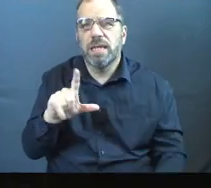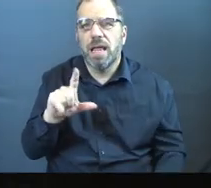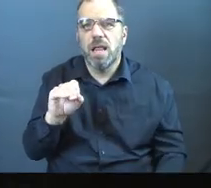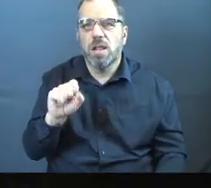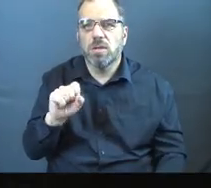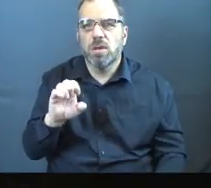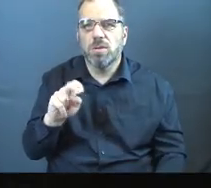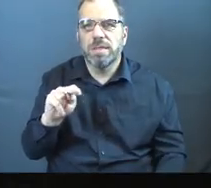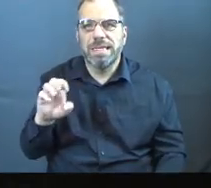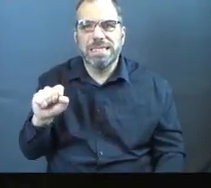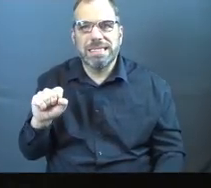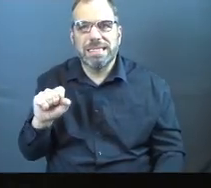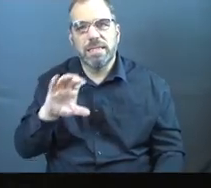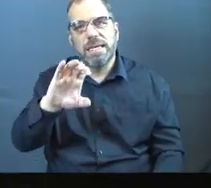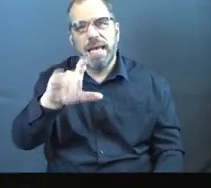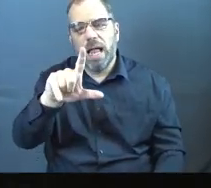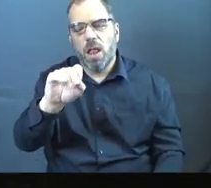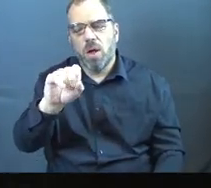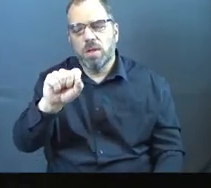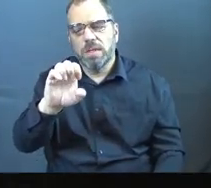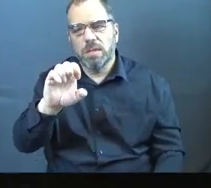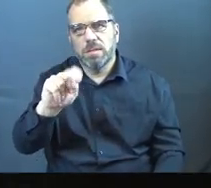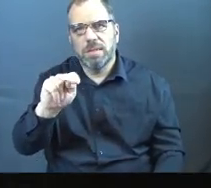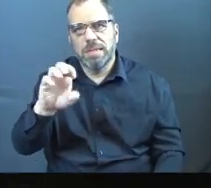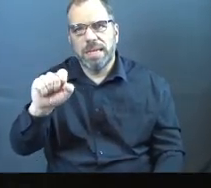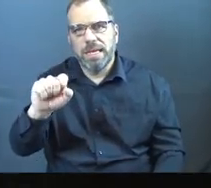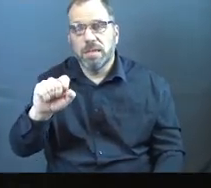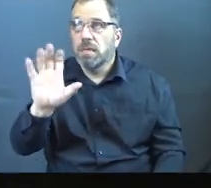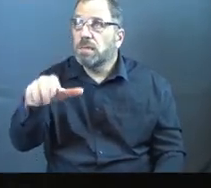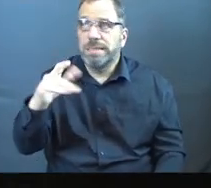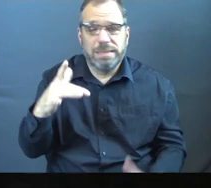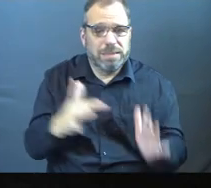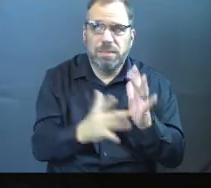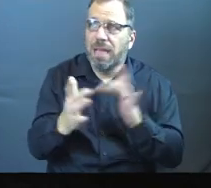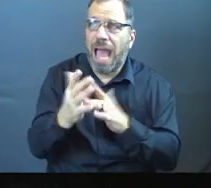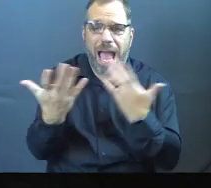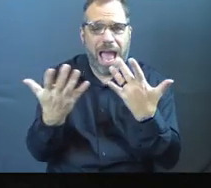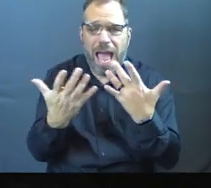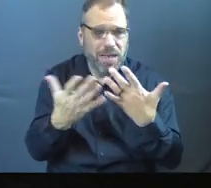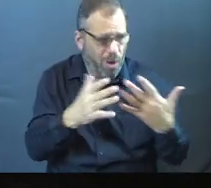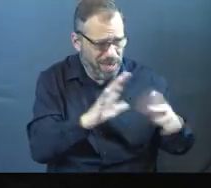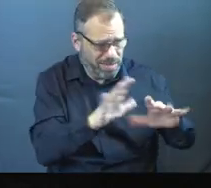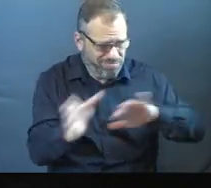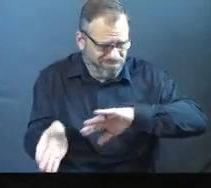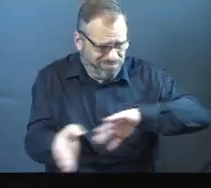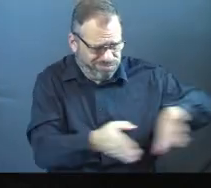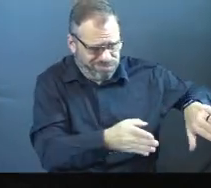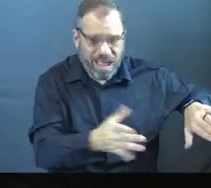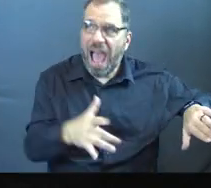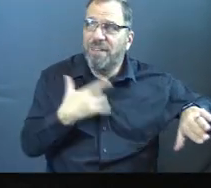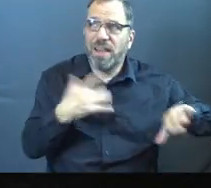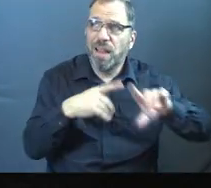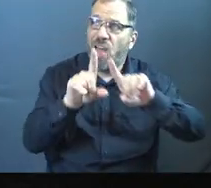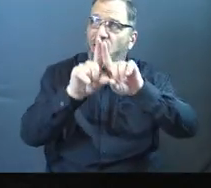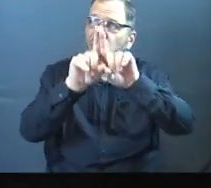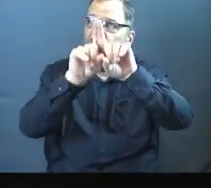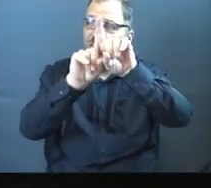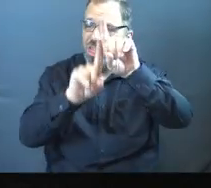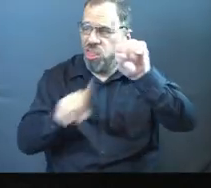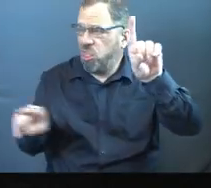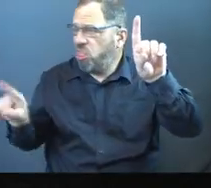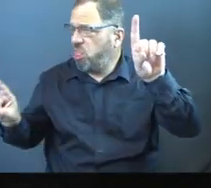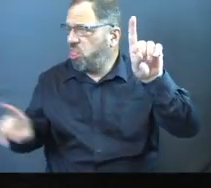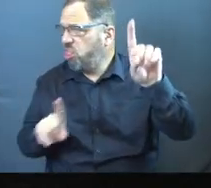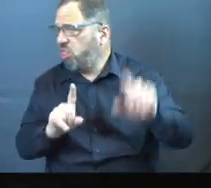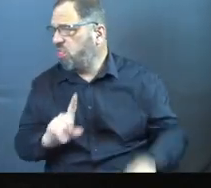Pastor Josh had mentioned that. It's like, we just want to be close. Jesus, I just want to set this stuff aside because truthfully, feel like I'm maybe wandering through some